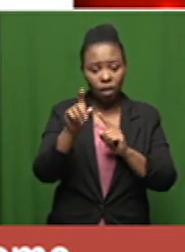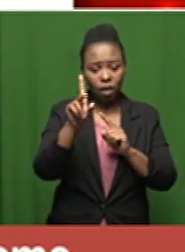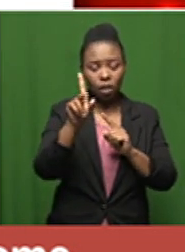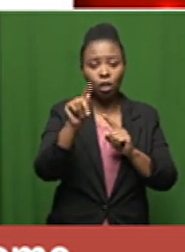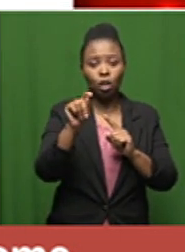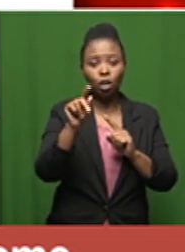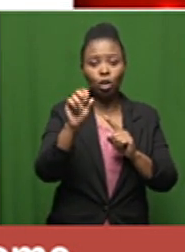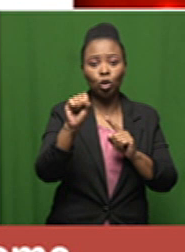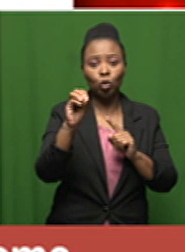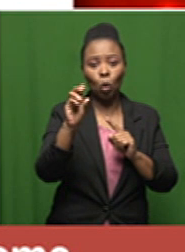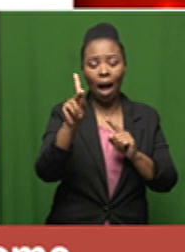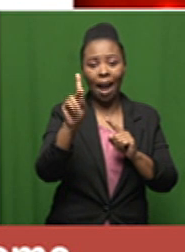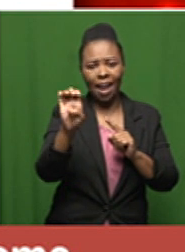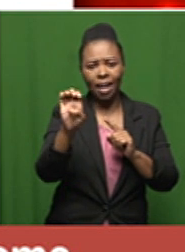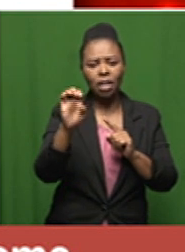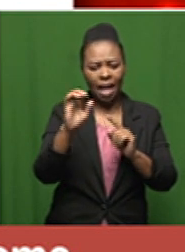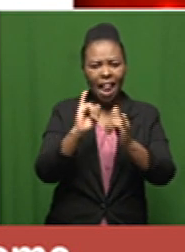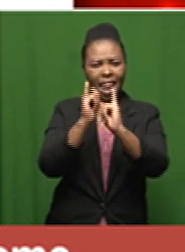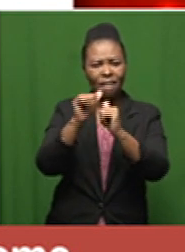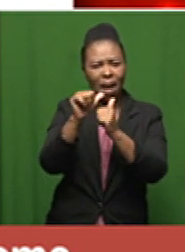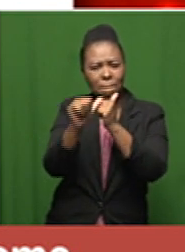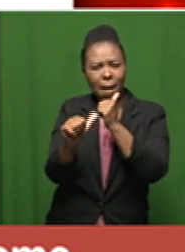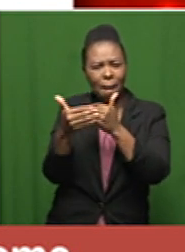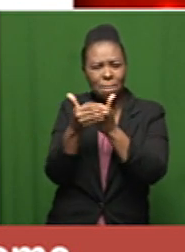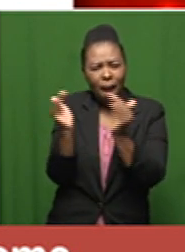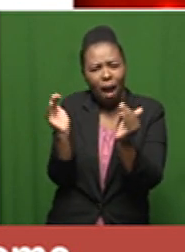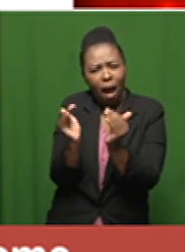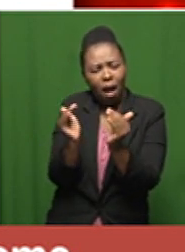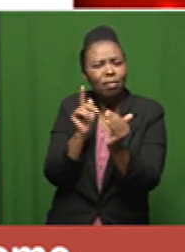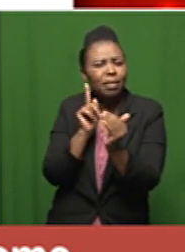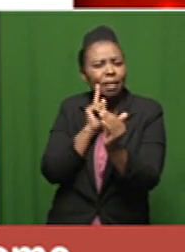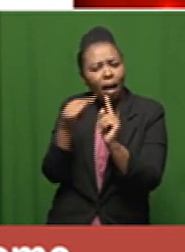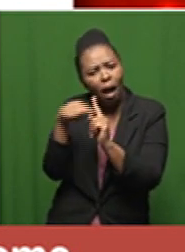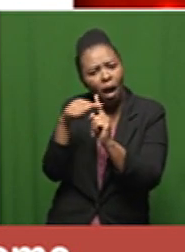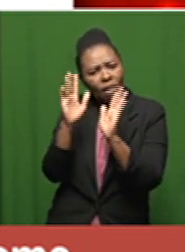have an 11 month old that's tested positive is there anything we can do